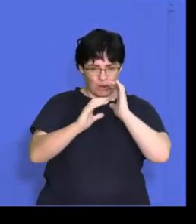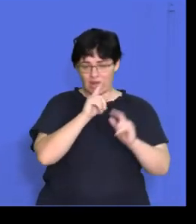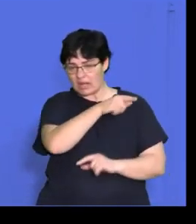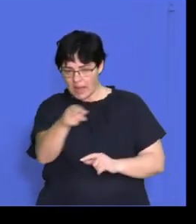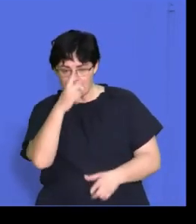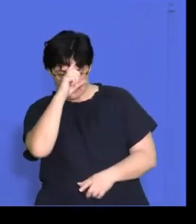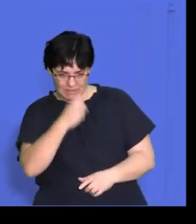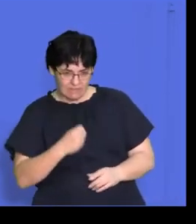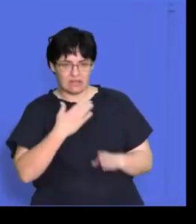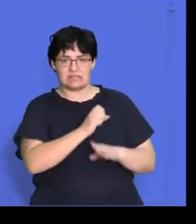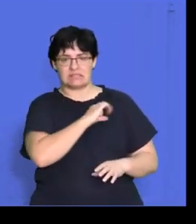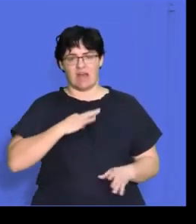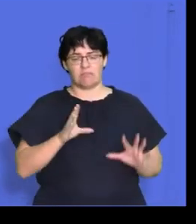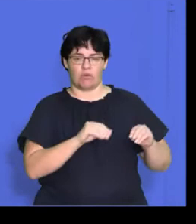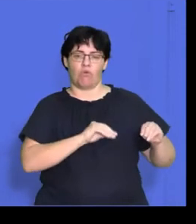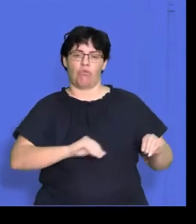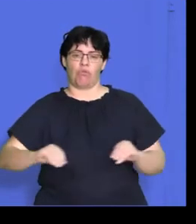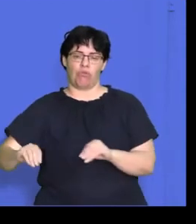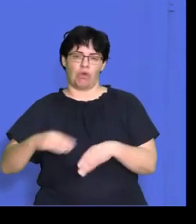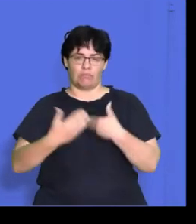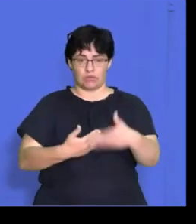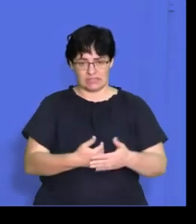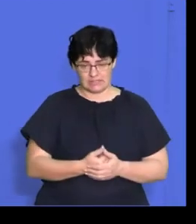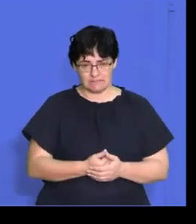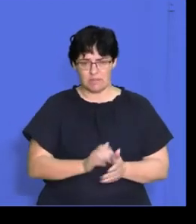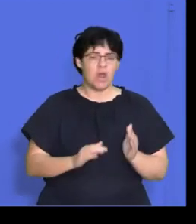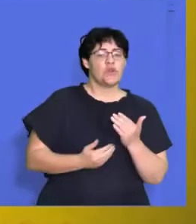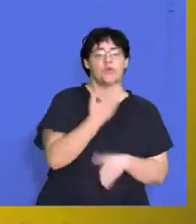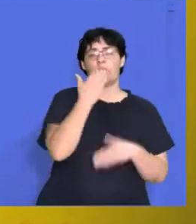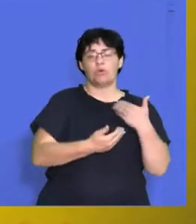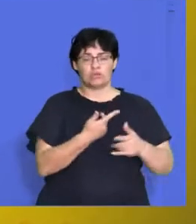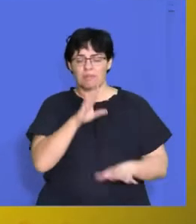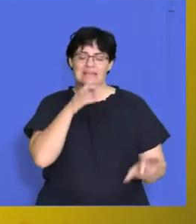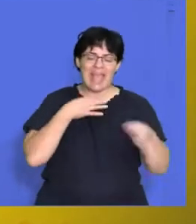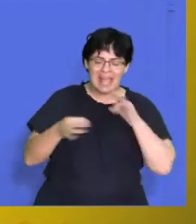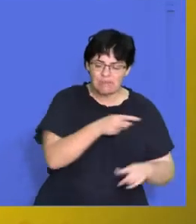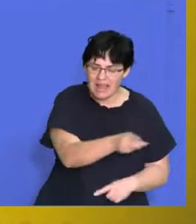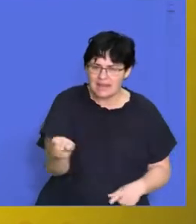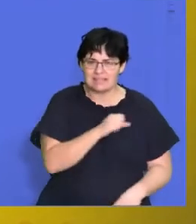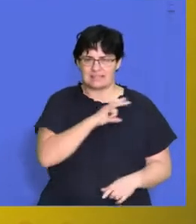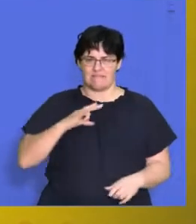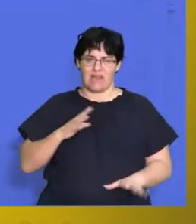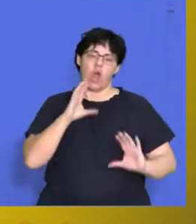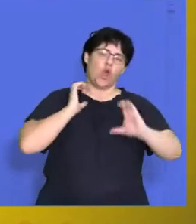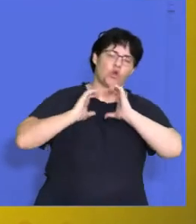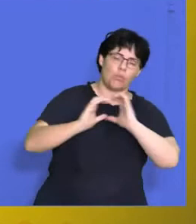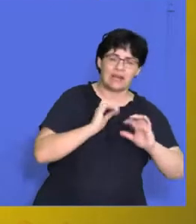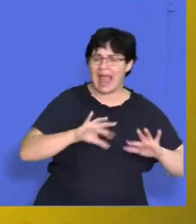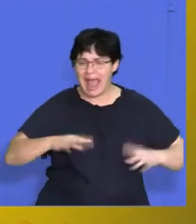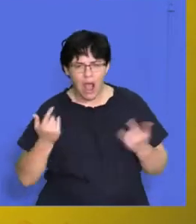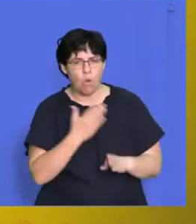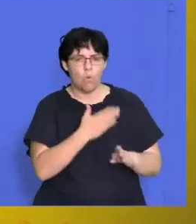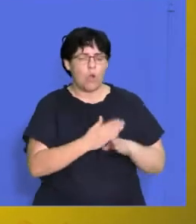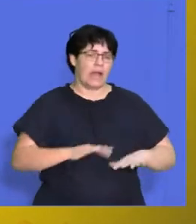may delay the process so if I'm bringing in a new process it's going to take time I have to communicate how this new